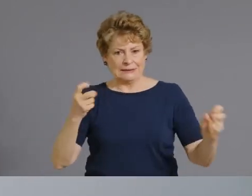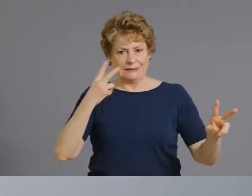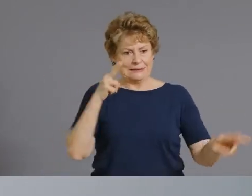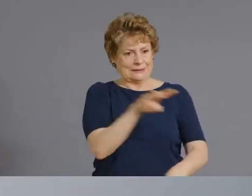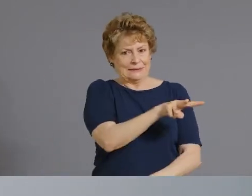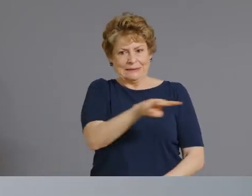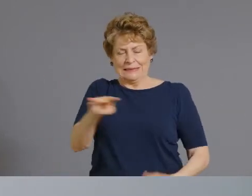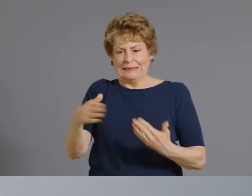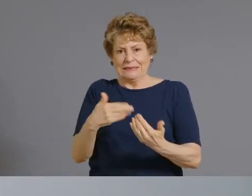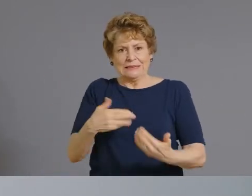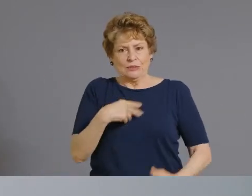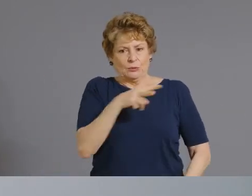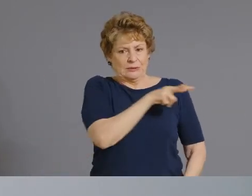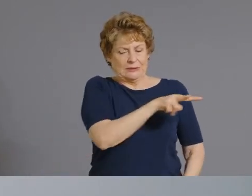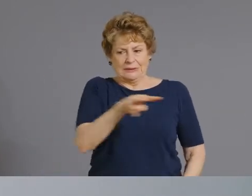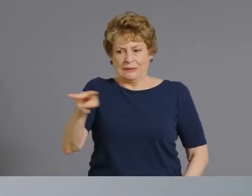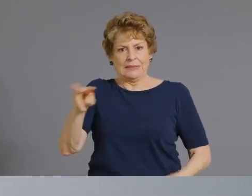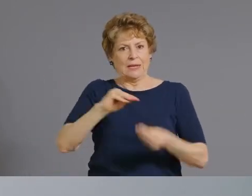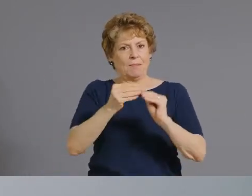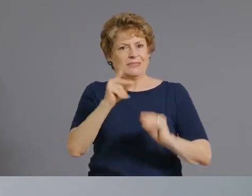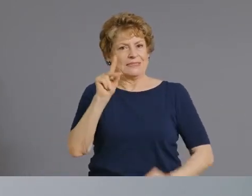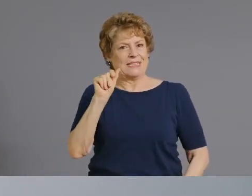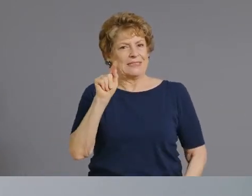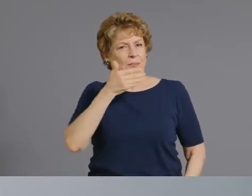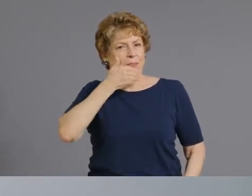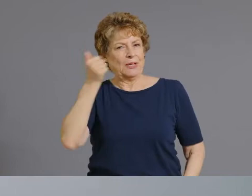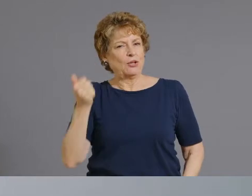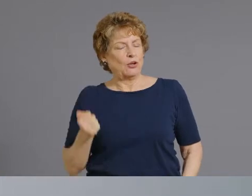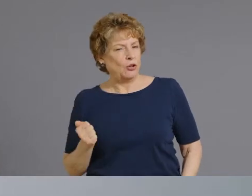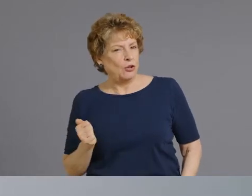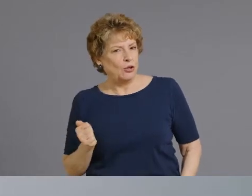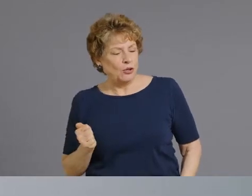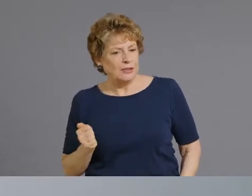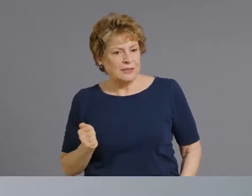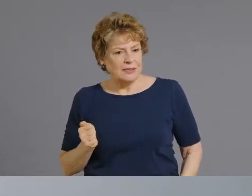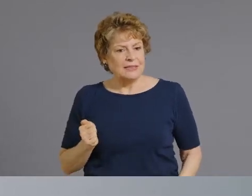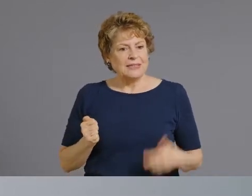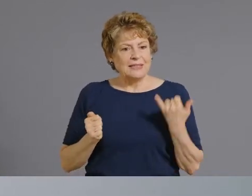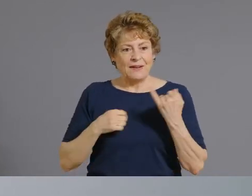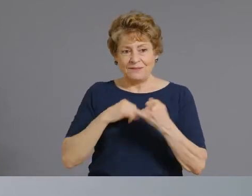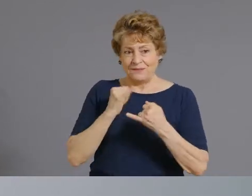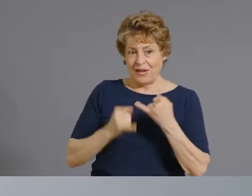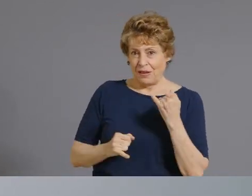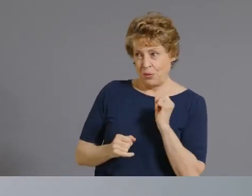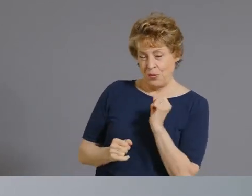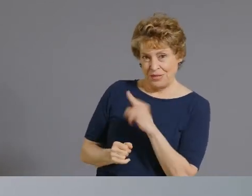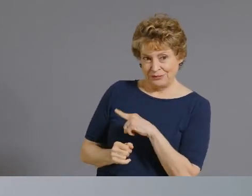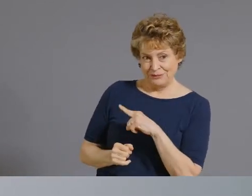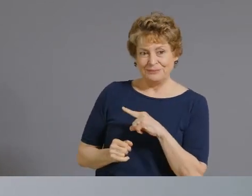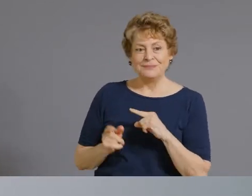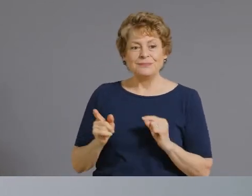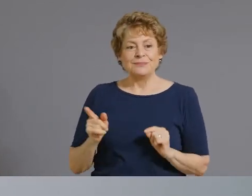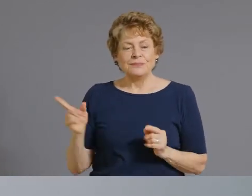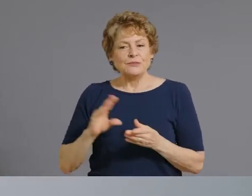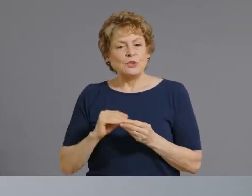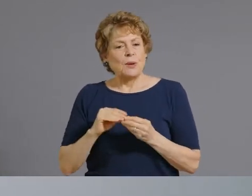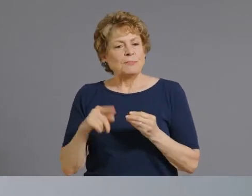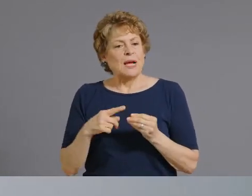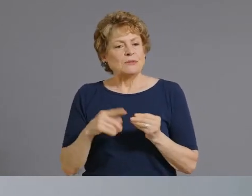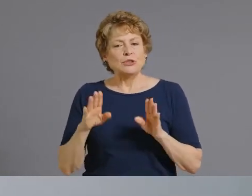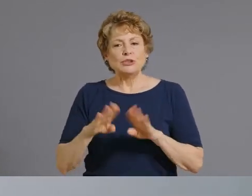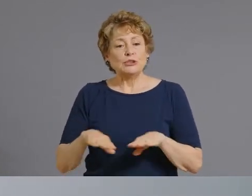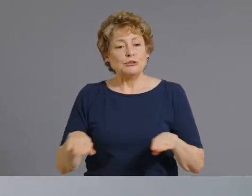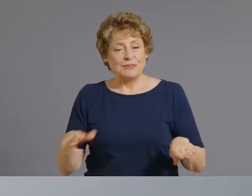and then finally you talked about other childhood vaccines yeah most states allow medical